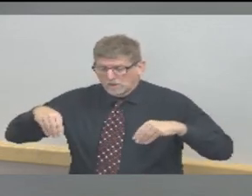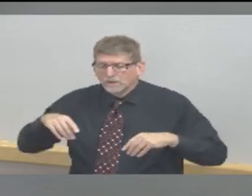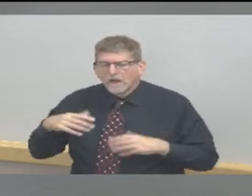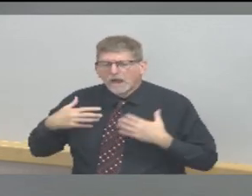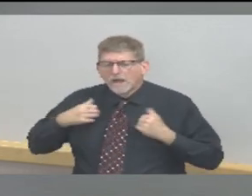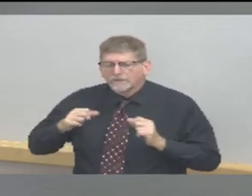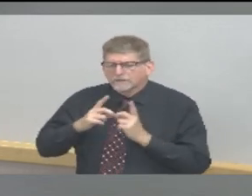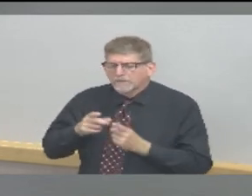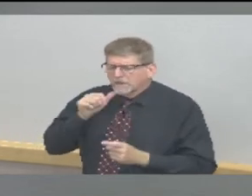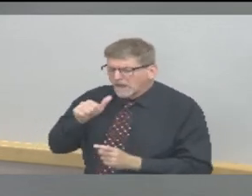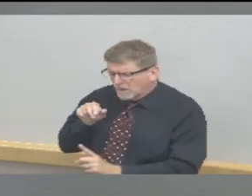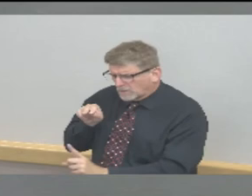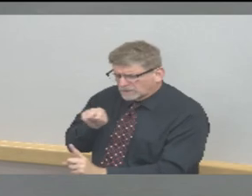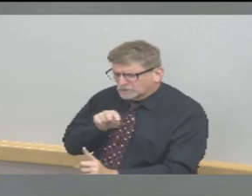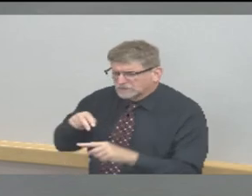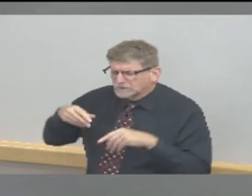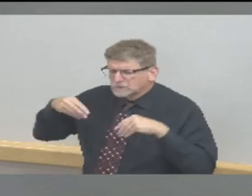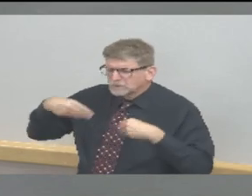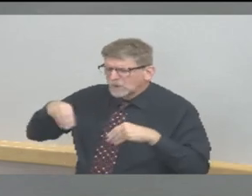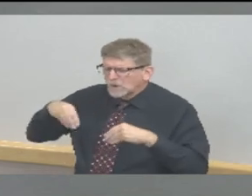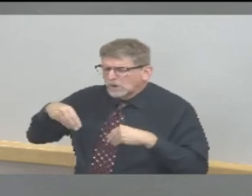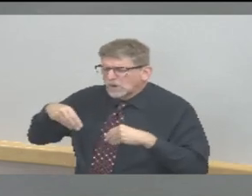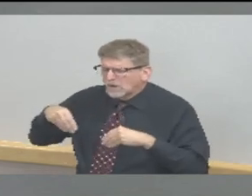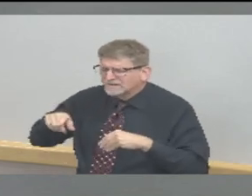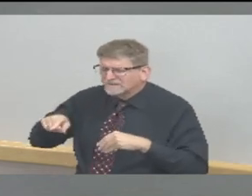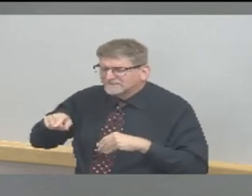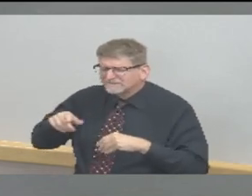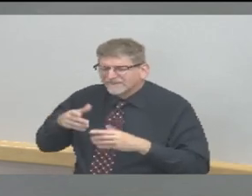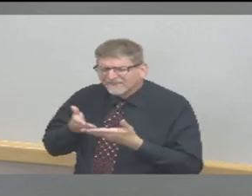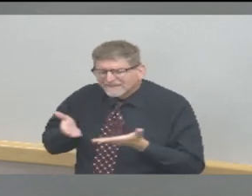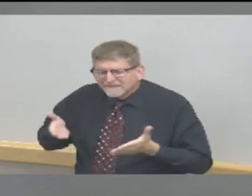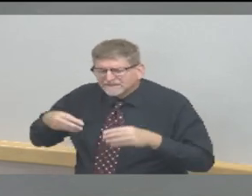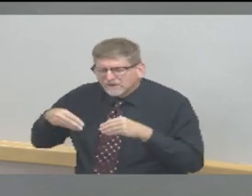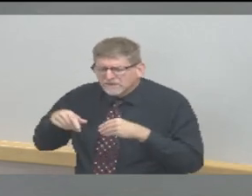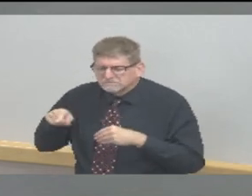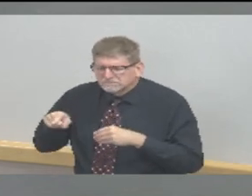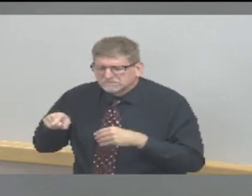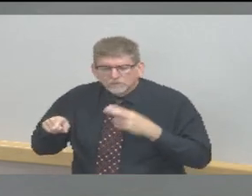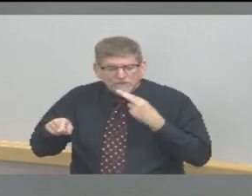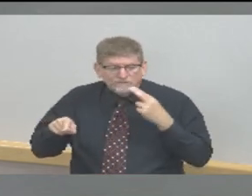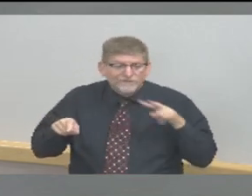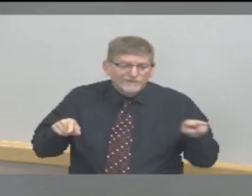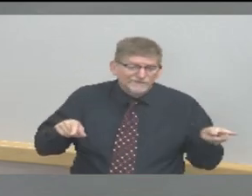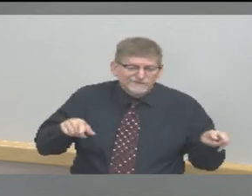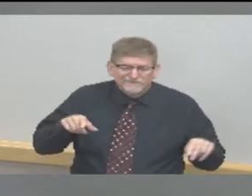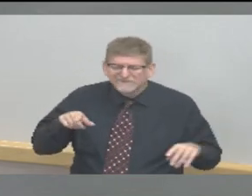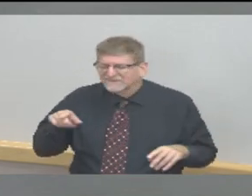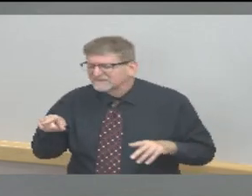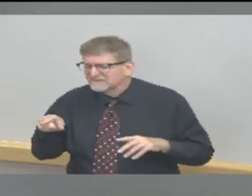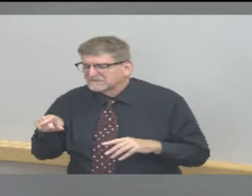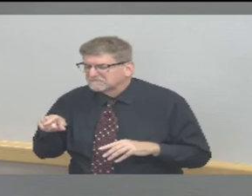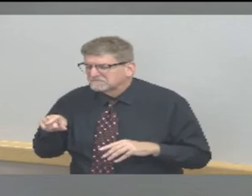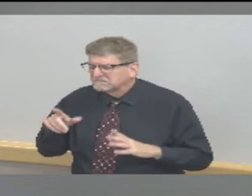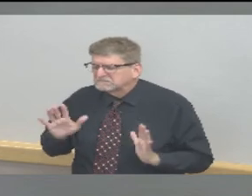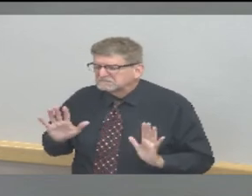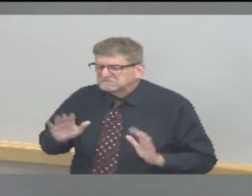retail establishments unless they provide food or tattoos.